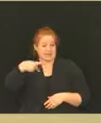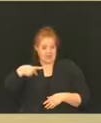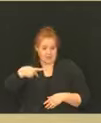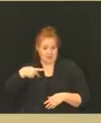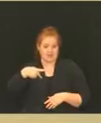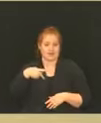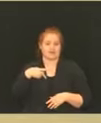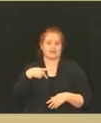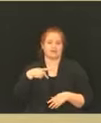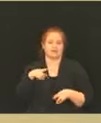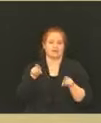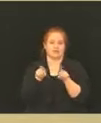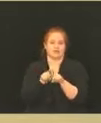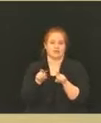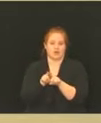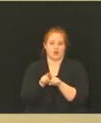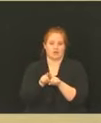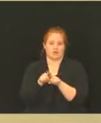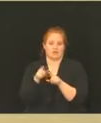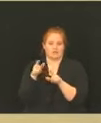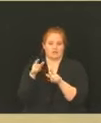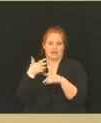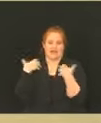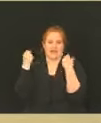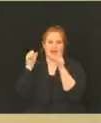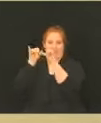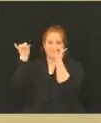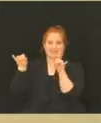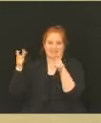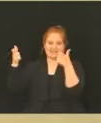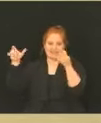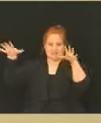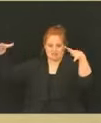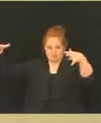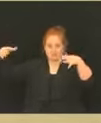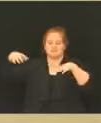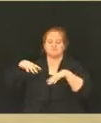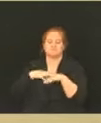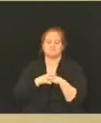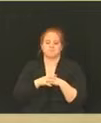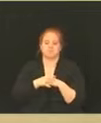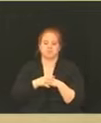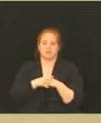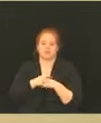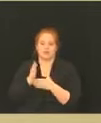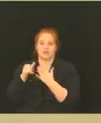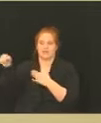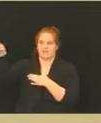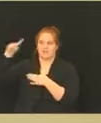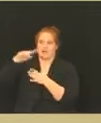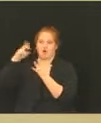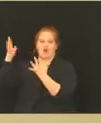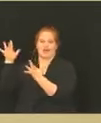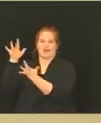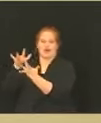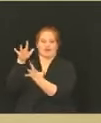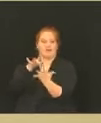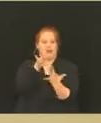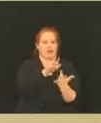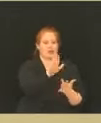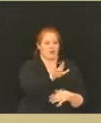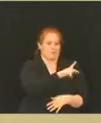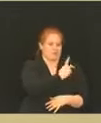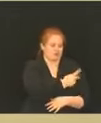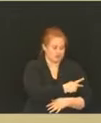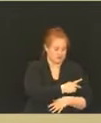associated with the large health system, some of which I've listed. And some of those are already reaching out to their patients. I know some